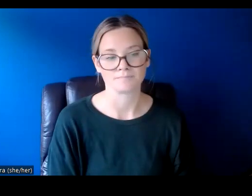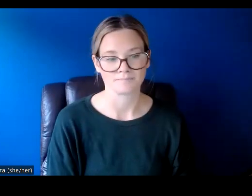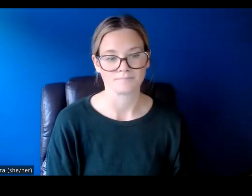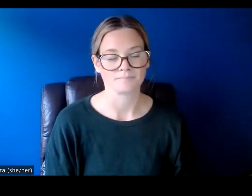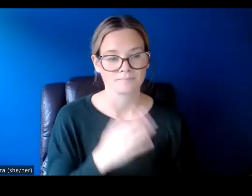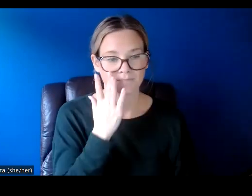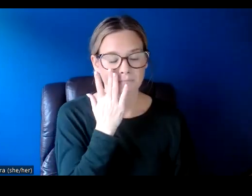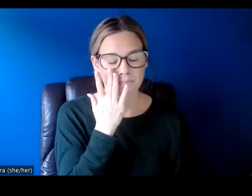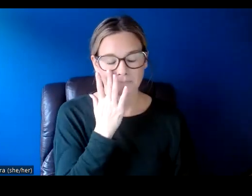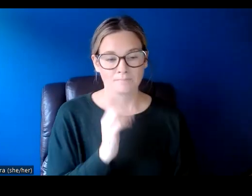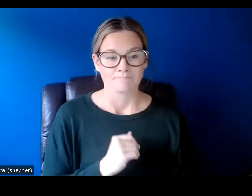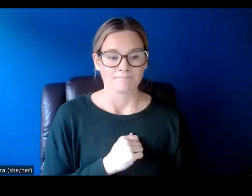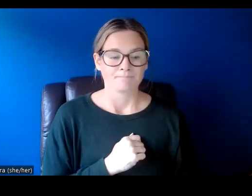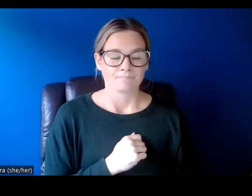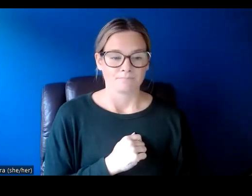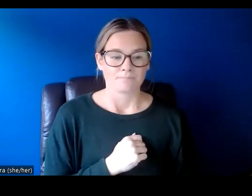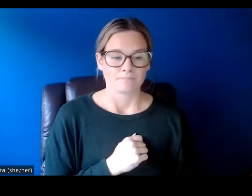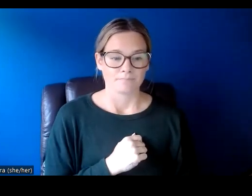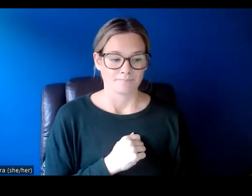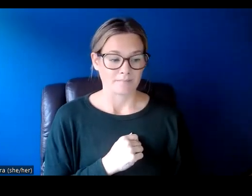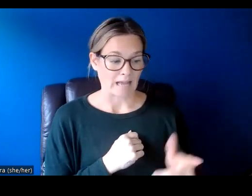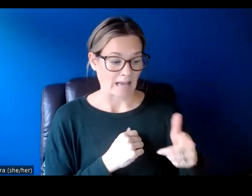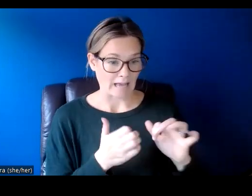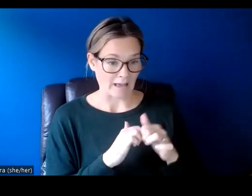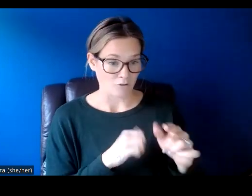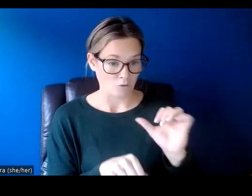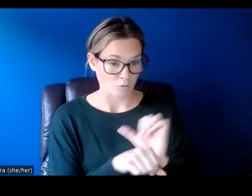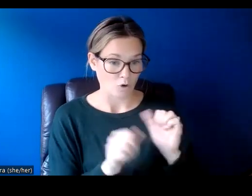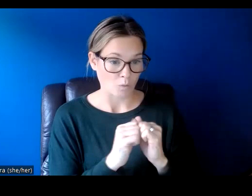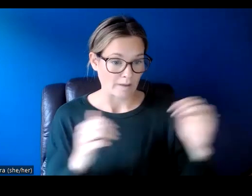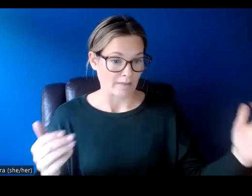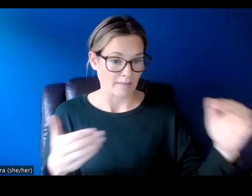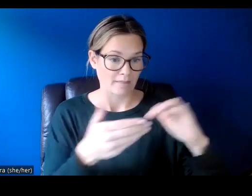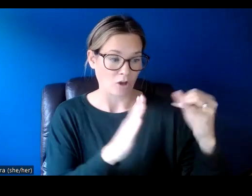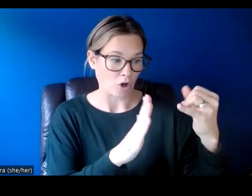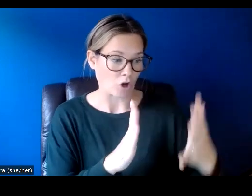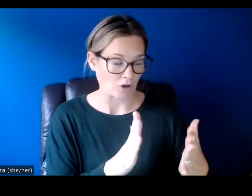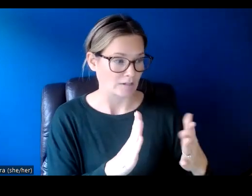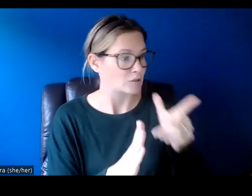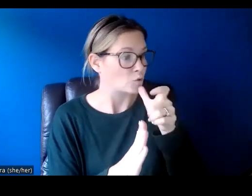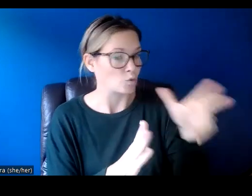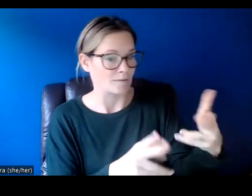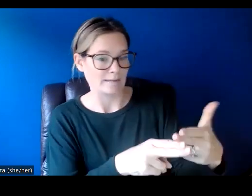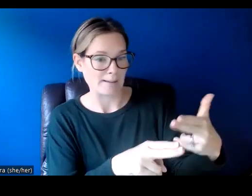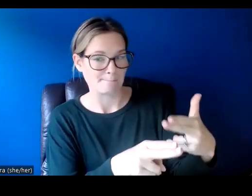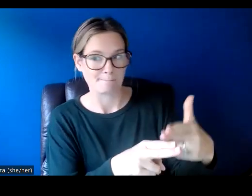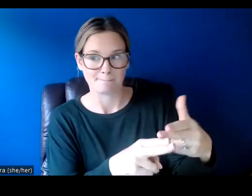We do want you to provide details of how you will work with artists and who the artist is that you plan to work with.